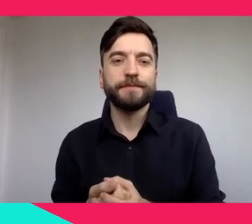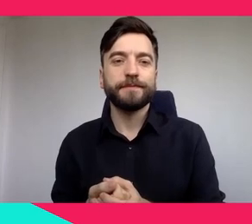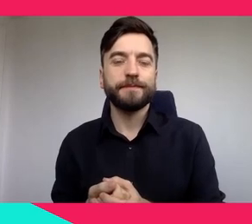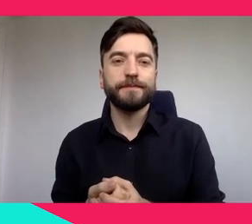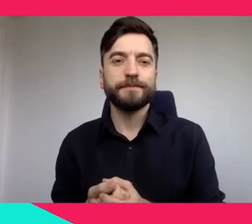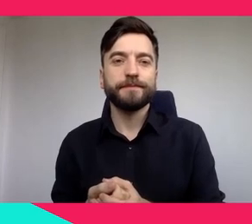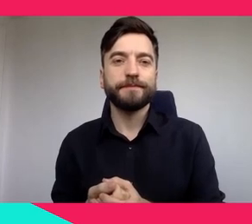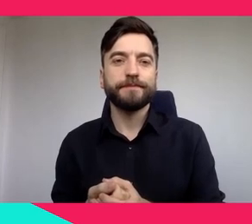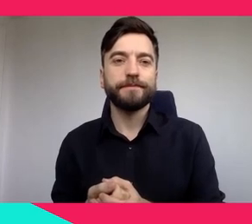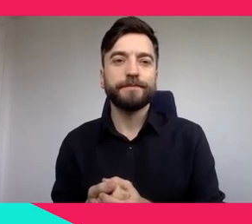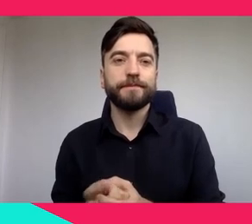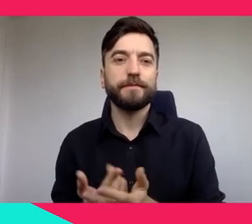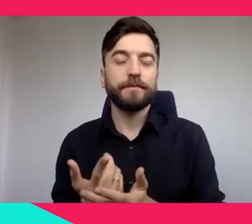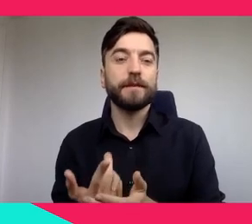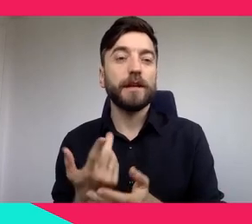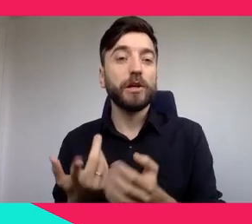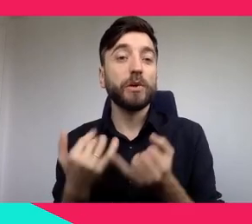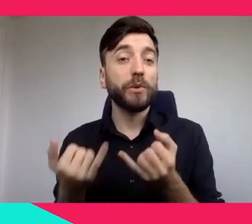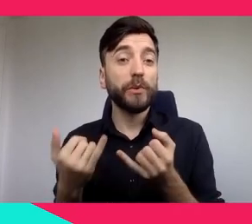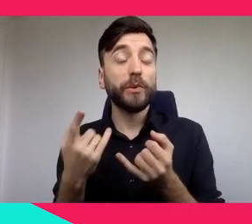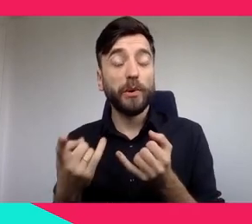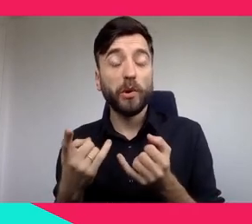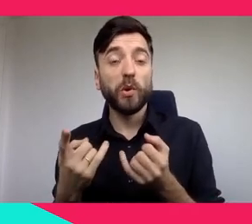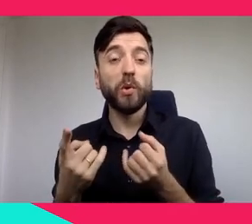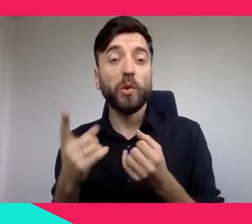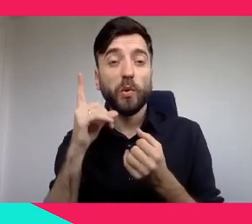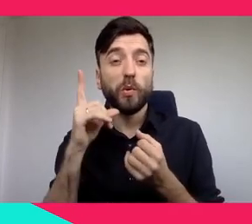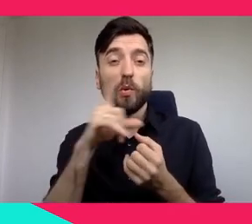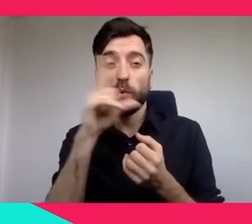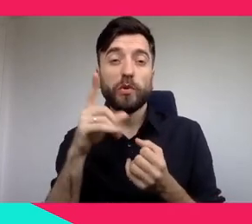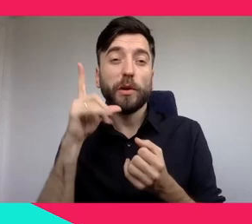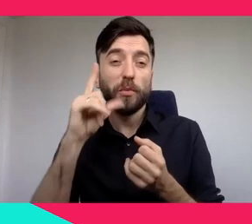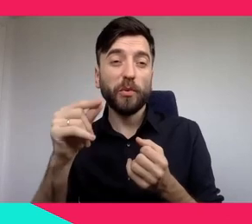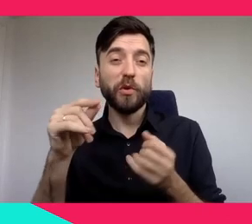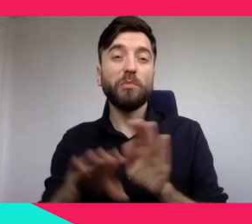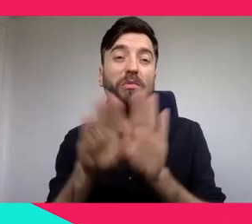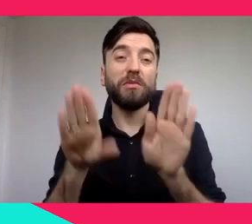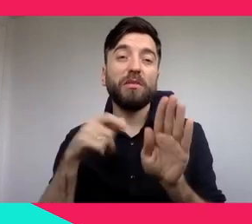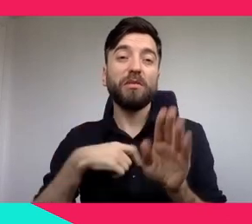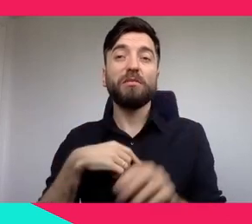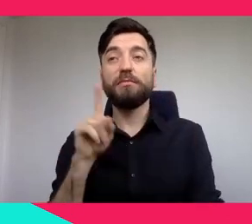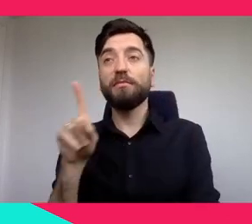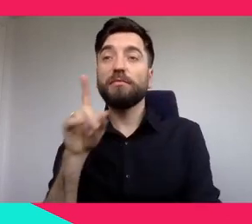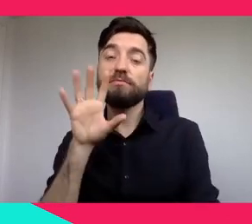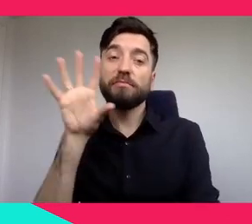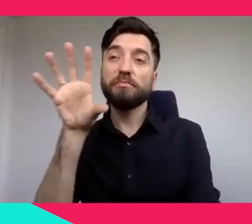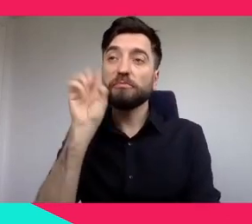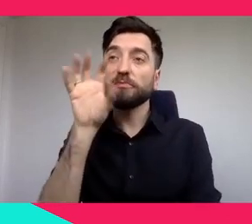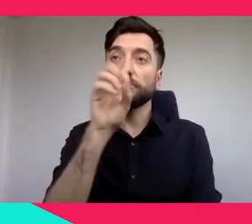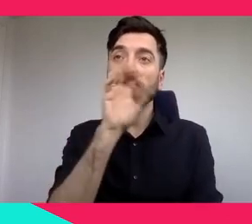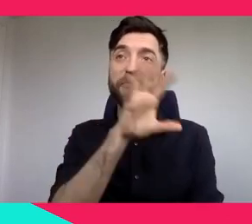And the Louvre's policy makes it totally free to experiment, so this is not generating a new revenue, although it could.